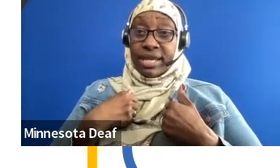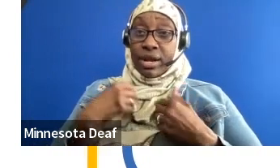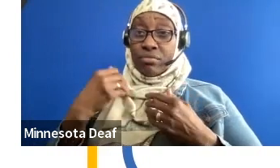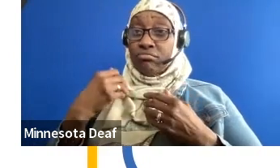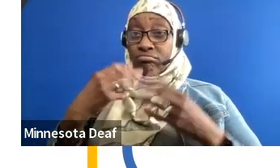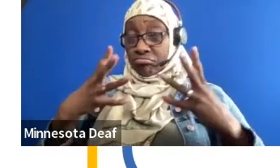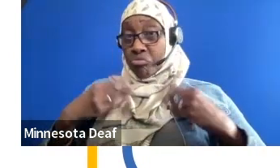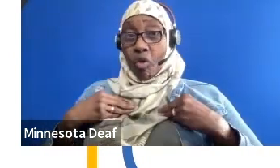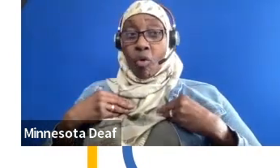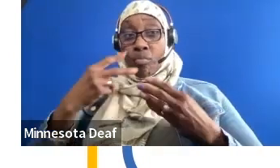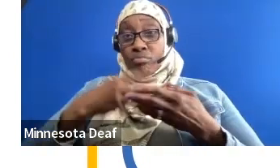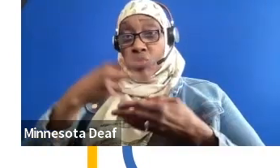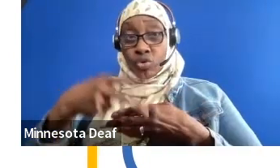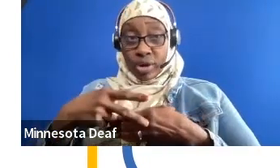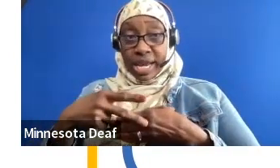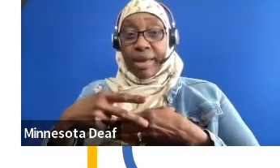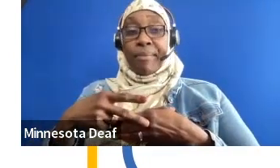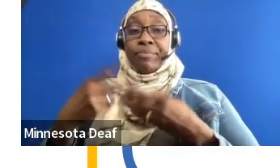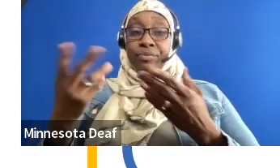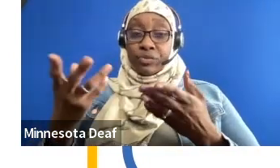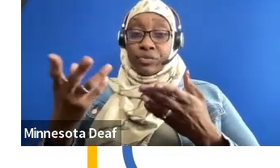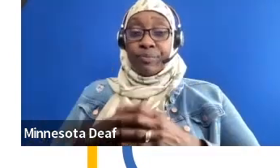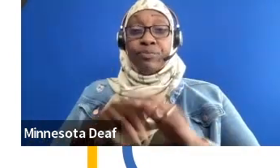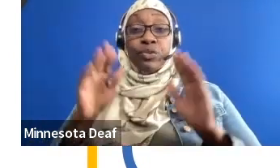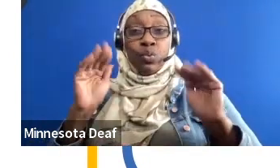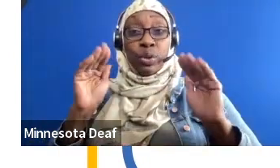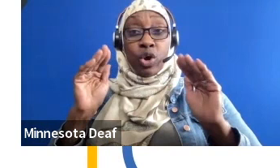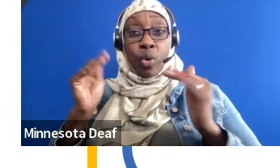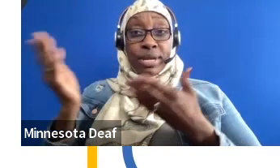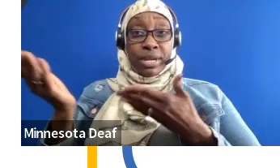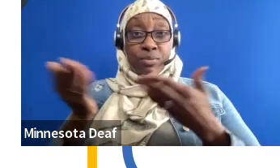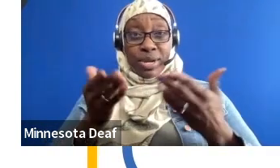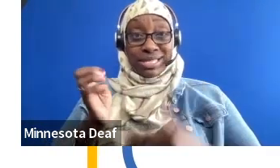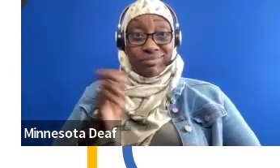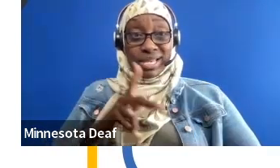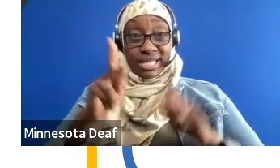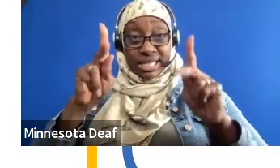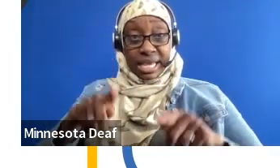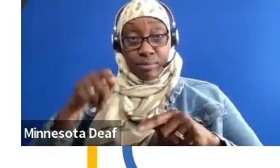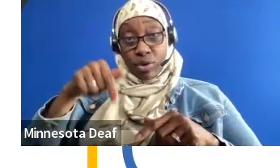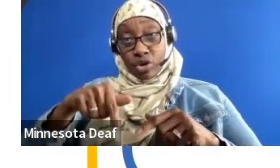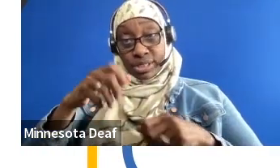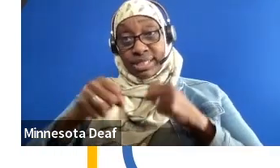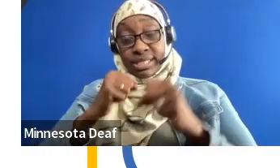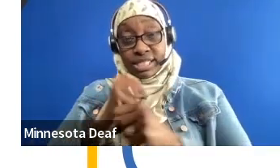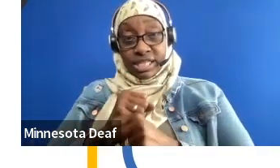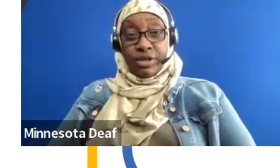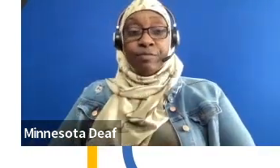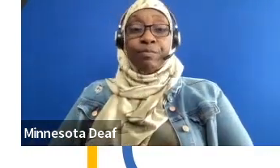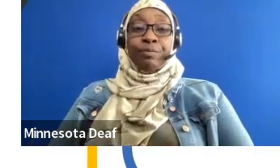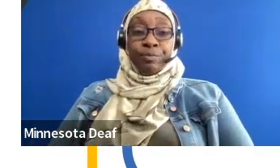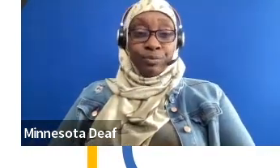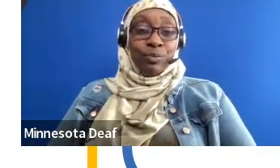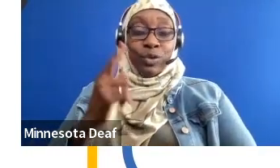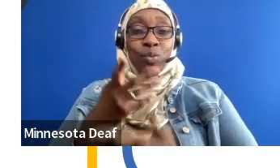conference, right, participle. Not anymore. We are hoping to bring this back to being in-person, but one thing why our youths really love this